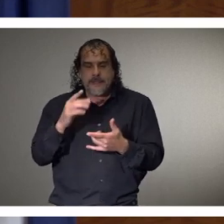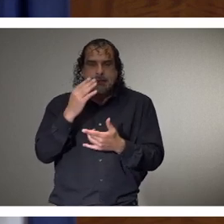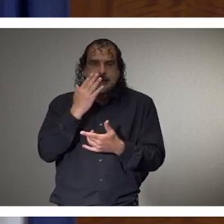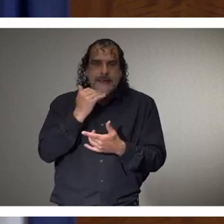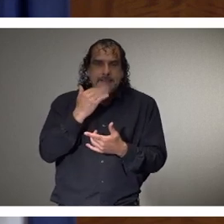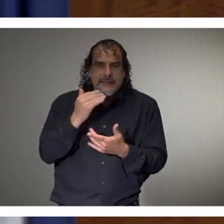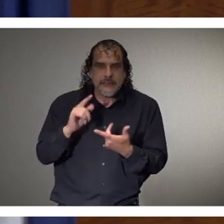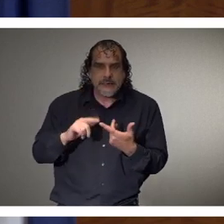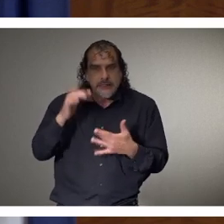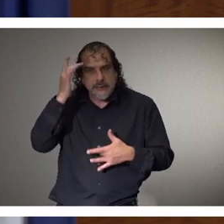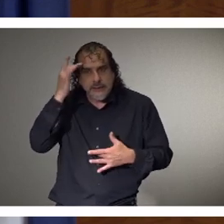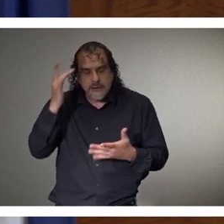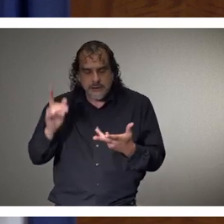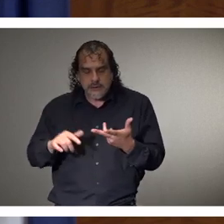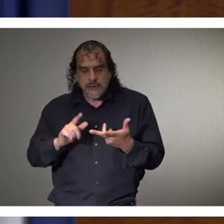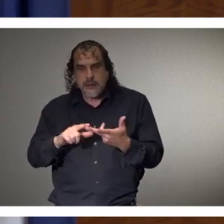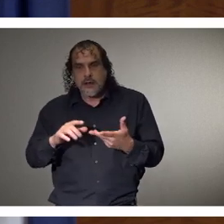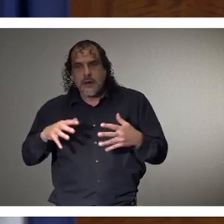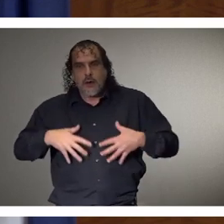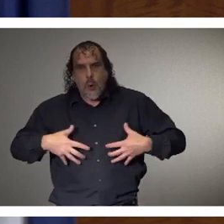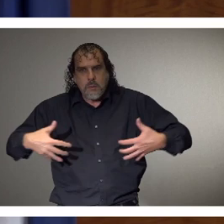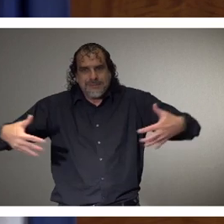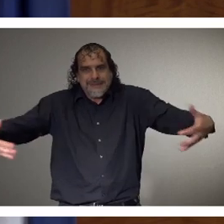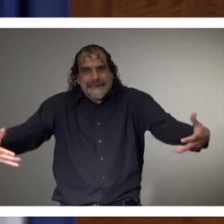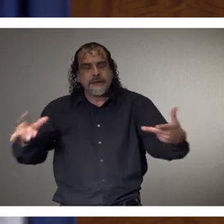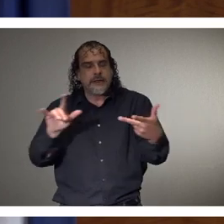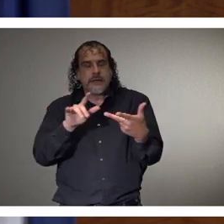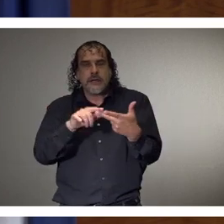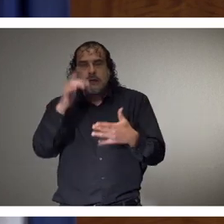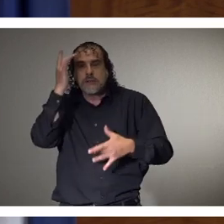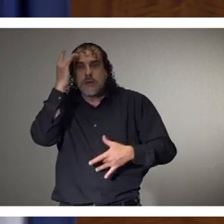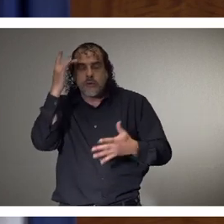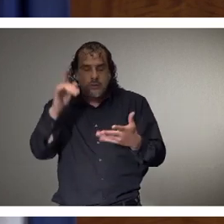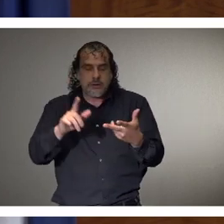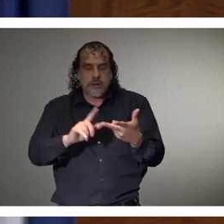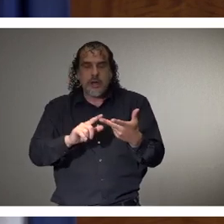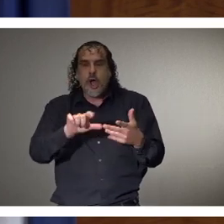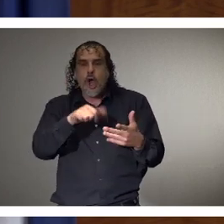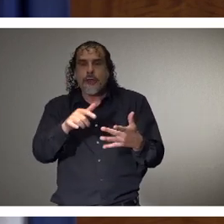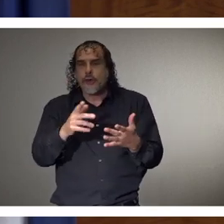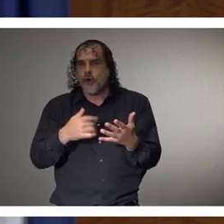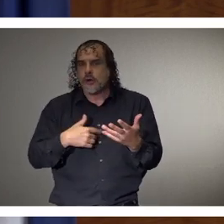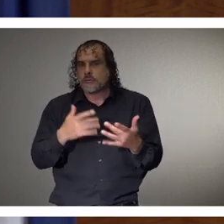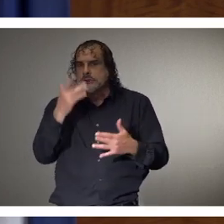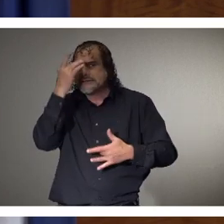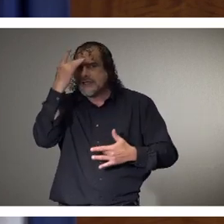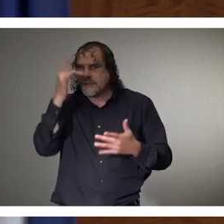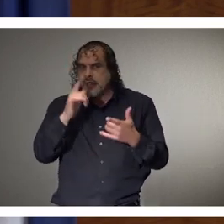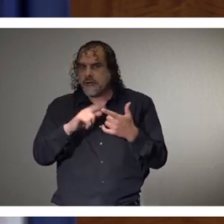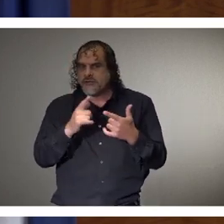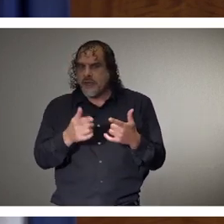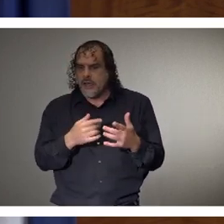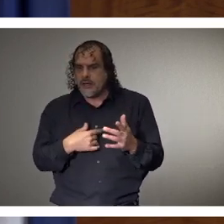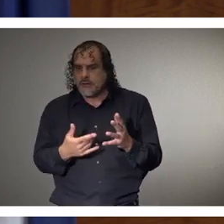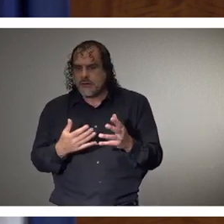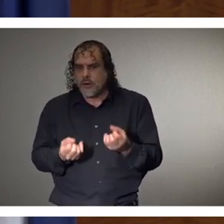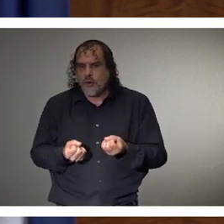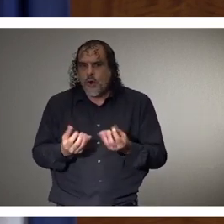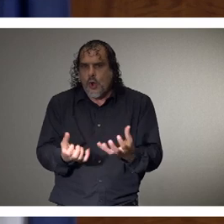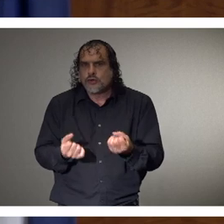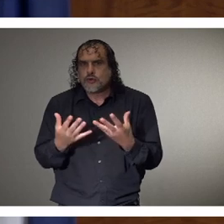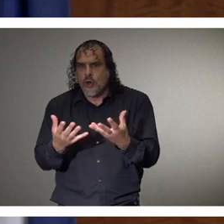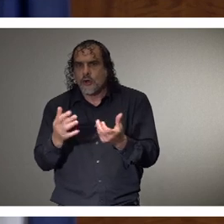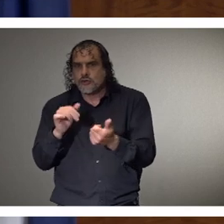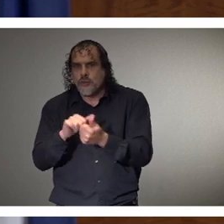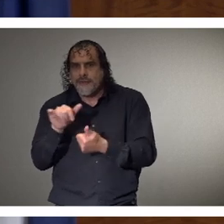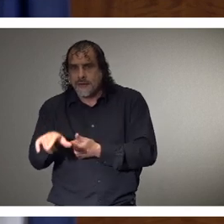and obesity and other, uh, chronic healthcare issues play. Uh, we also have to continue to redouble our efforts,